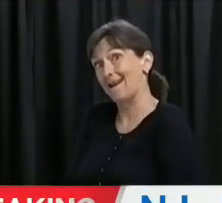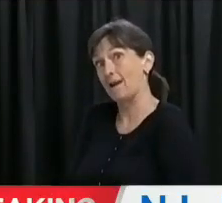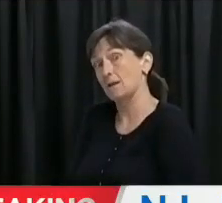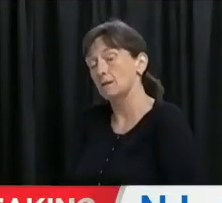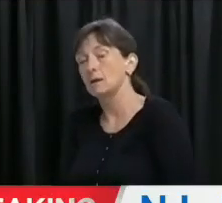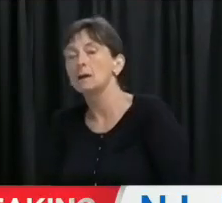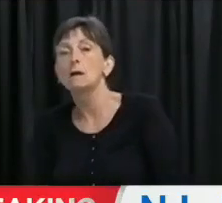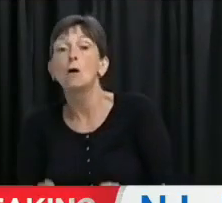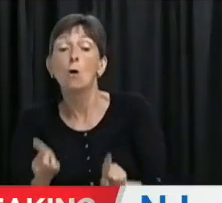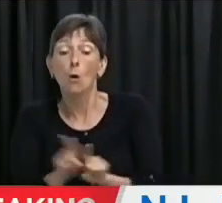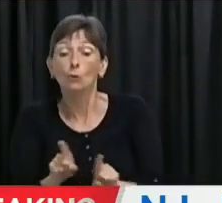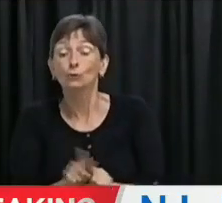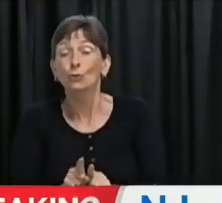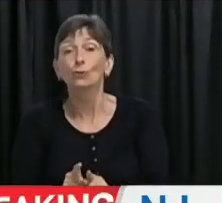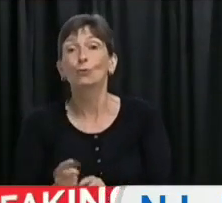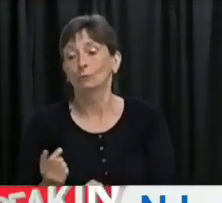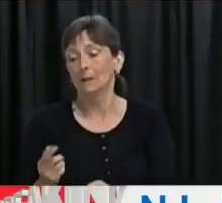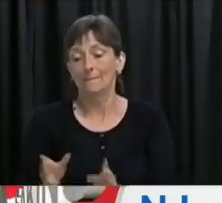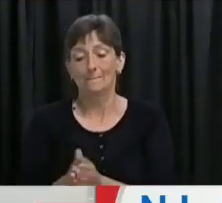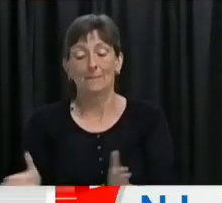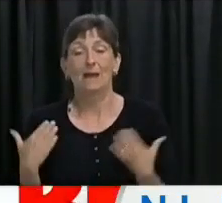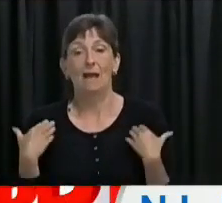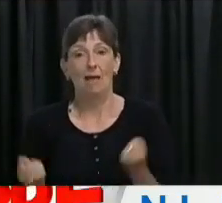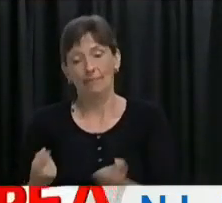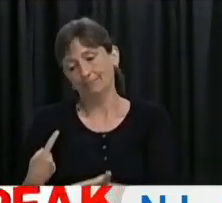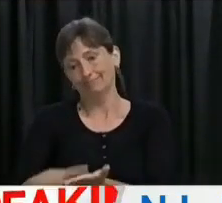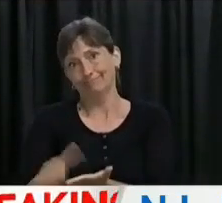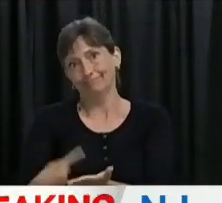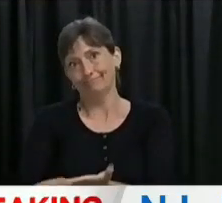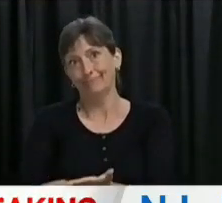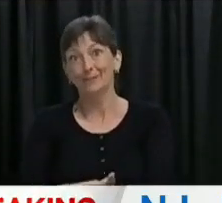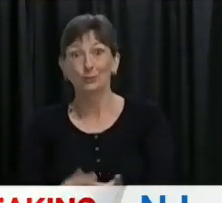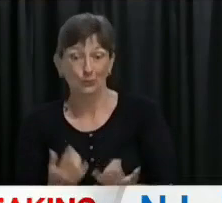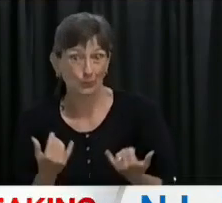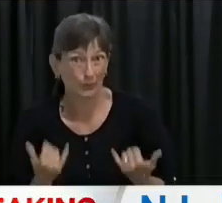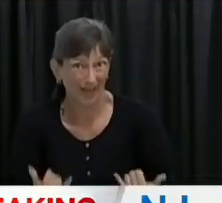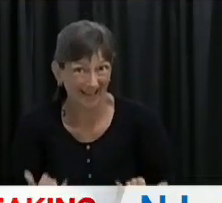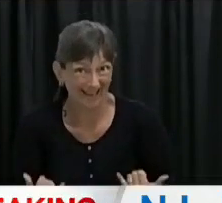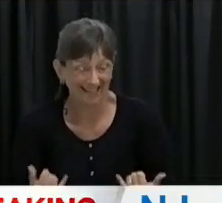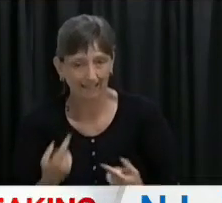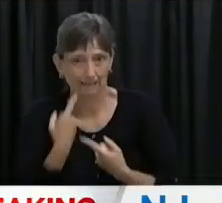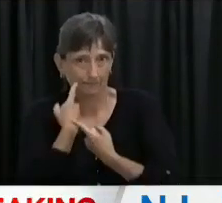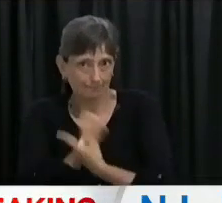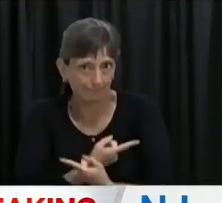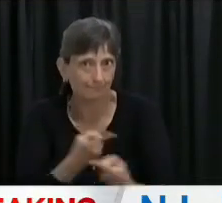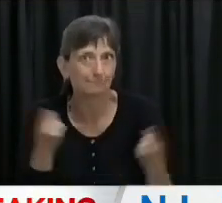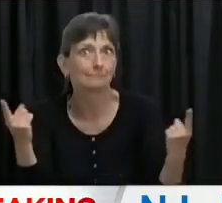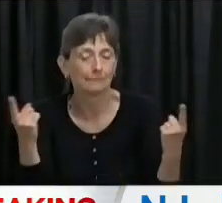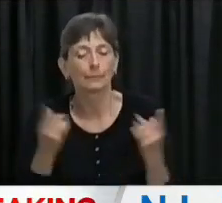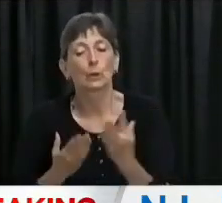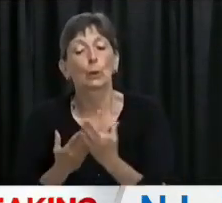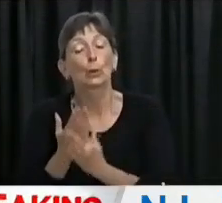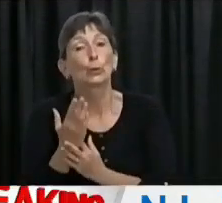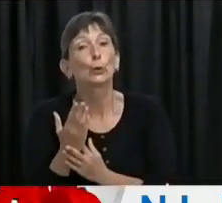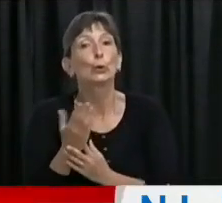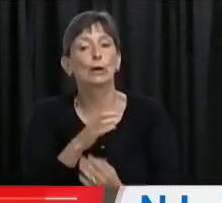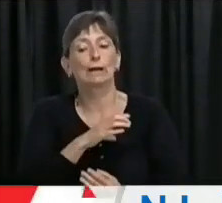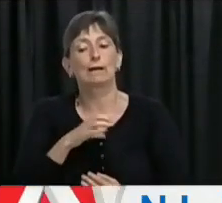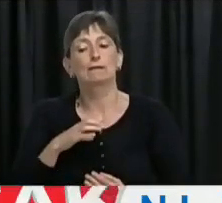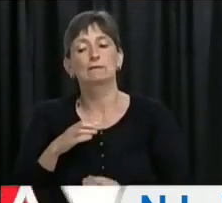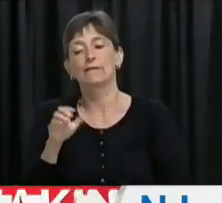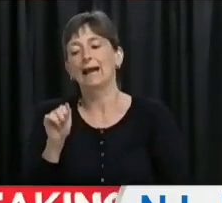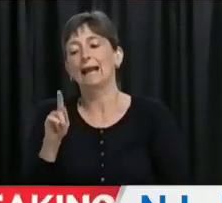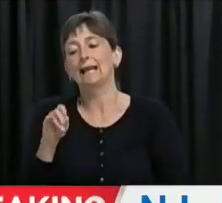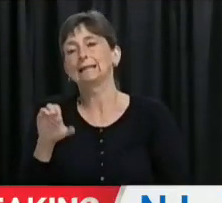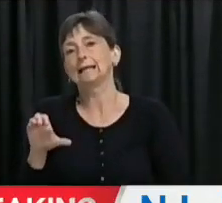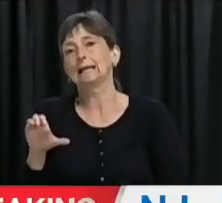also been meeting on this very topic. So earlier today, we released a statement through the Council of Atlantic Premiers that we